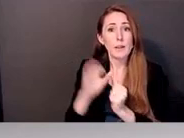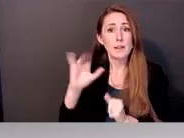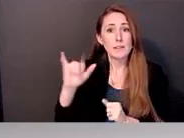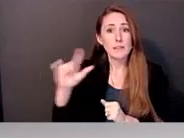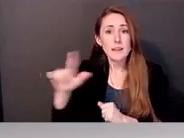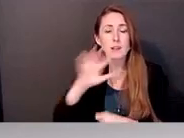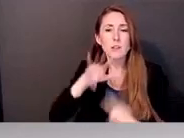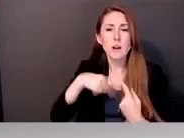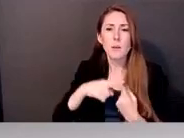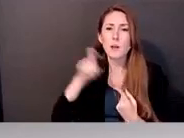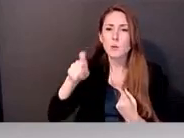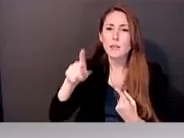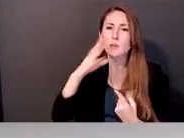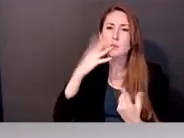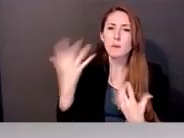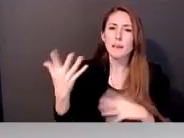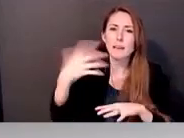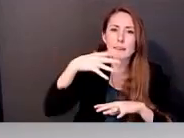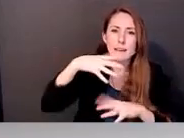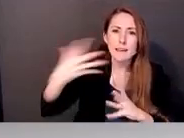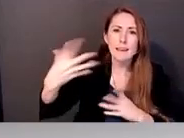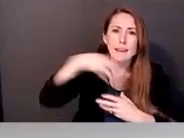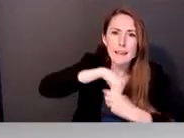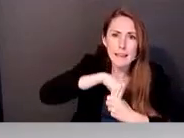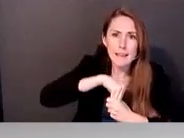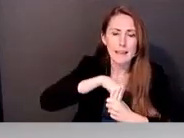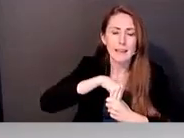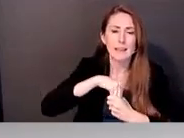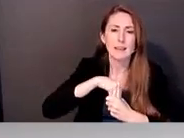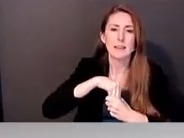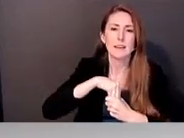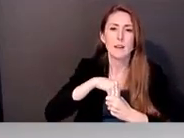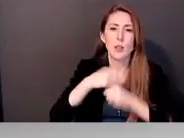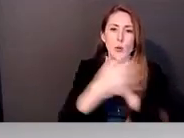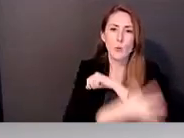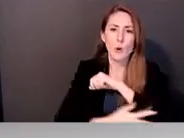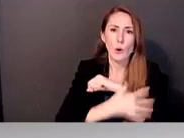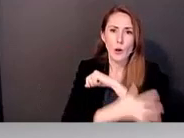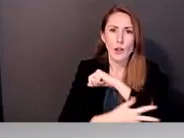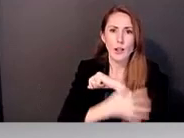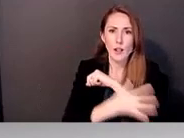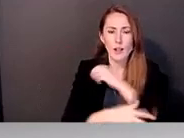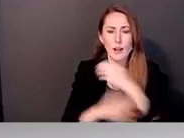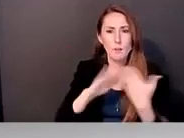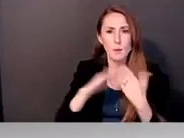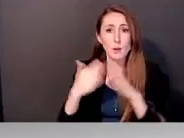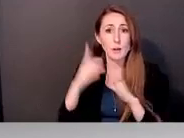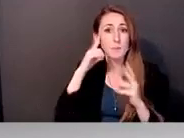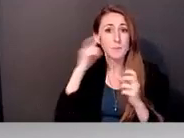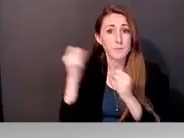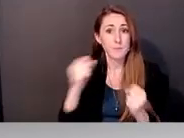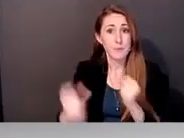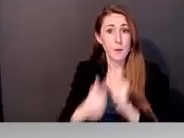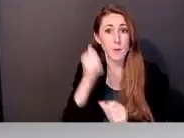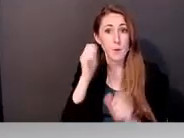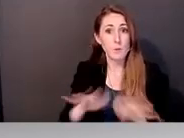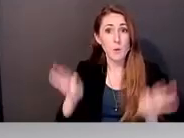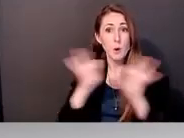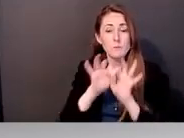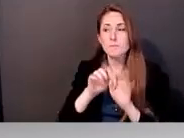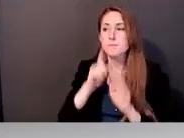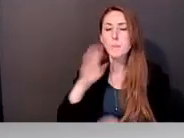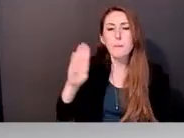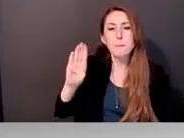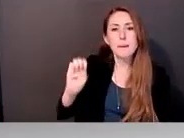in the rural community. And I think probably getting back to what you're saying of the strategy that would be the most important would be actually to be there, to